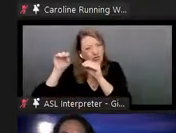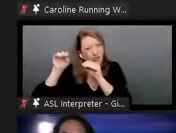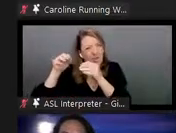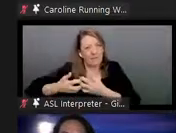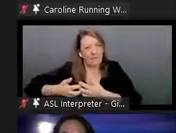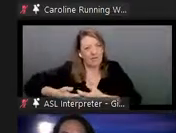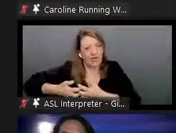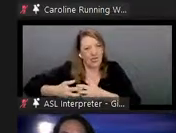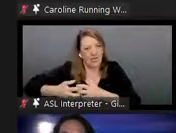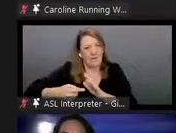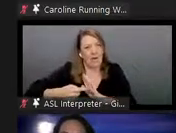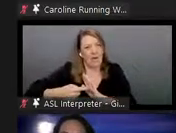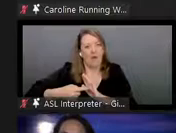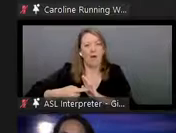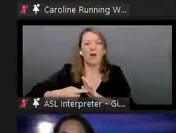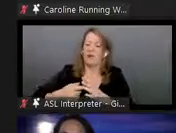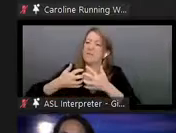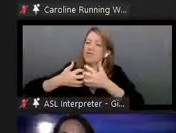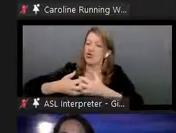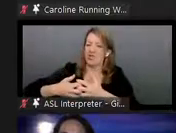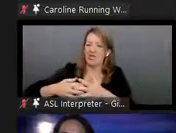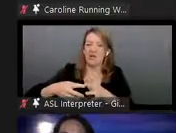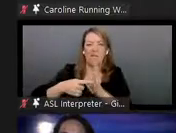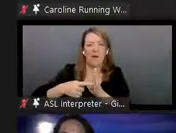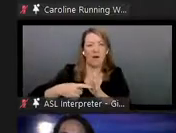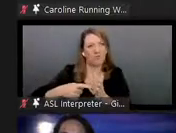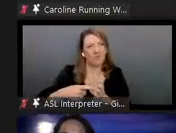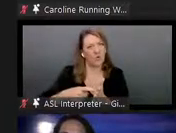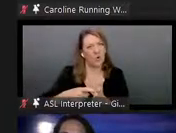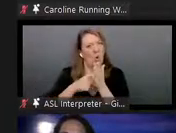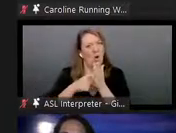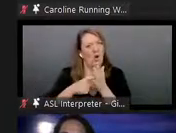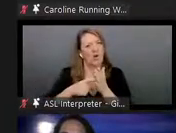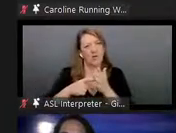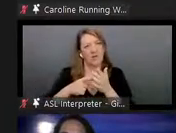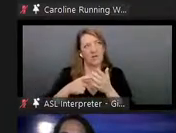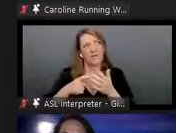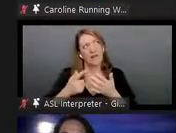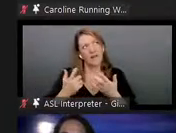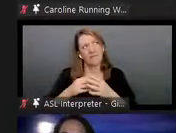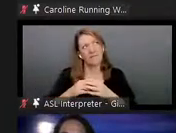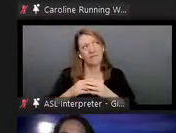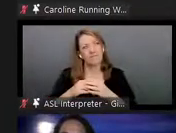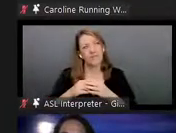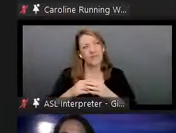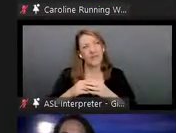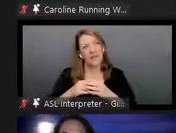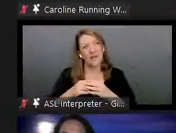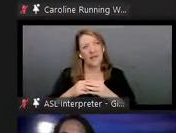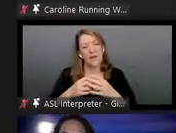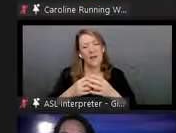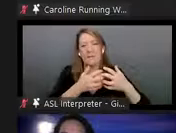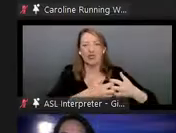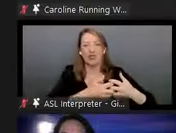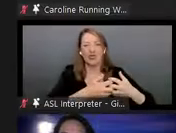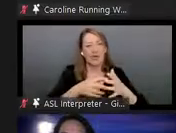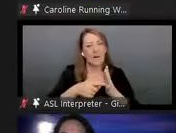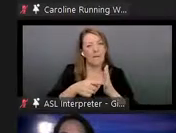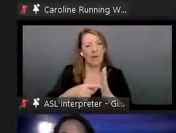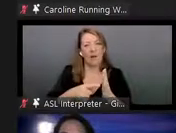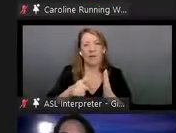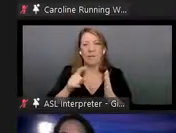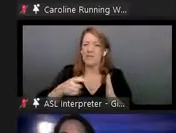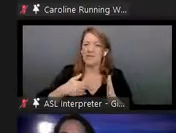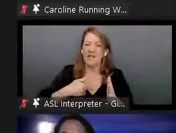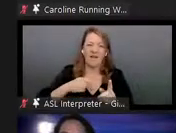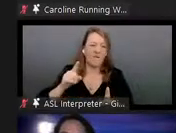machine learning models, um, just kind of vaguely speaking, they don't tend to, to give great performance until you've got like hundreds of thousands